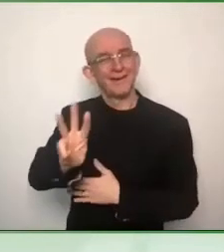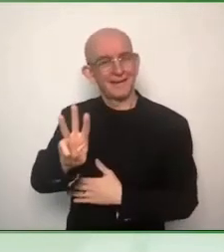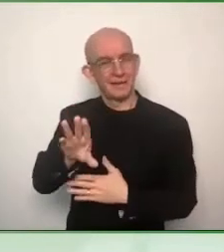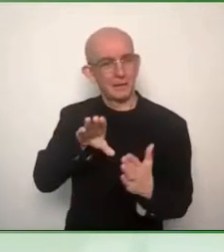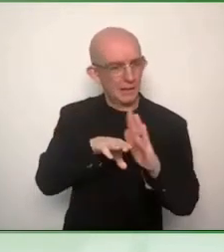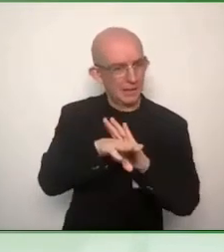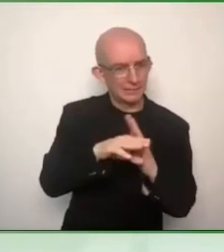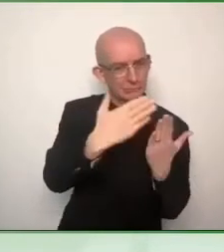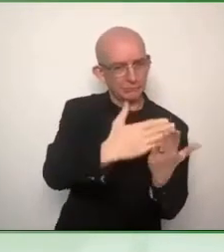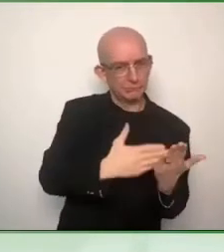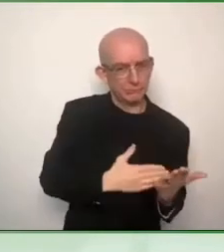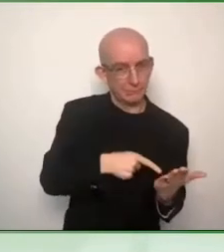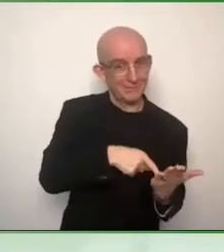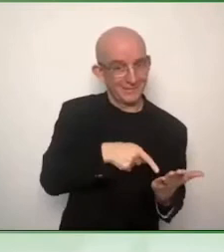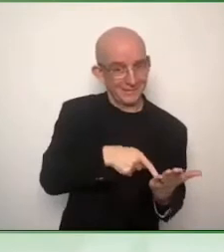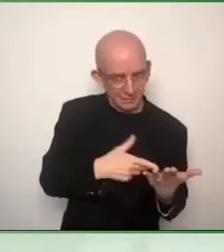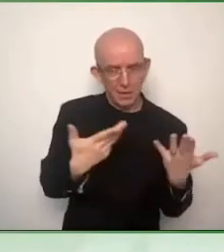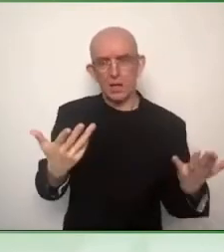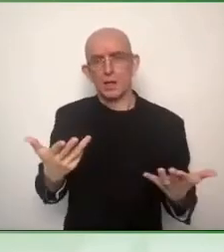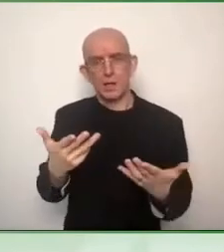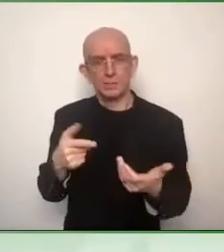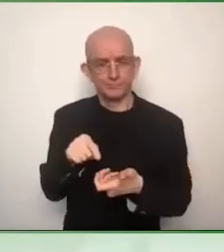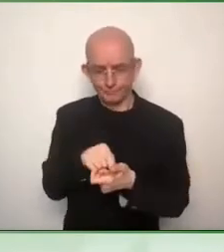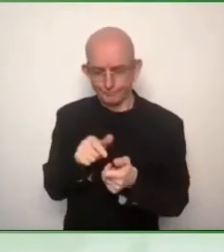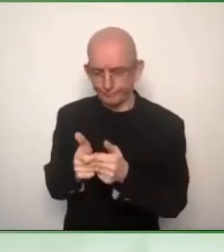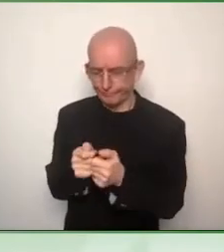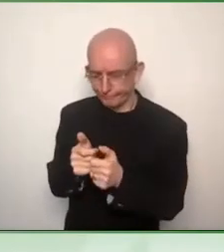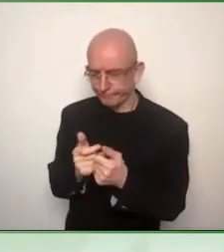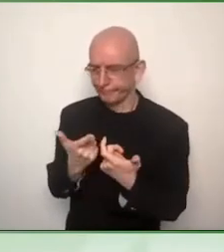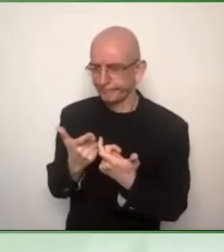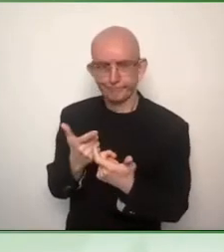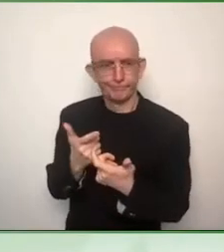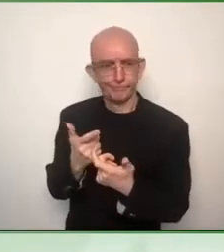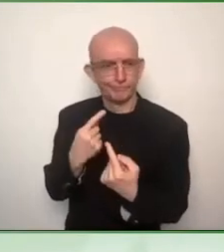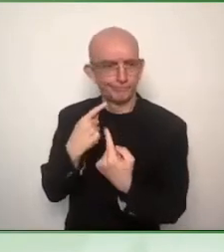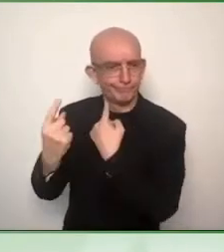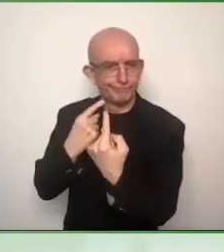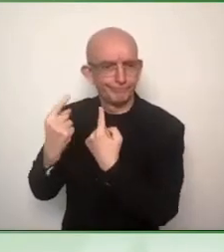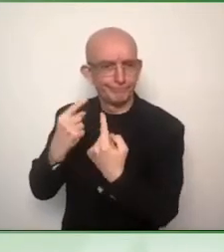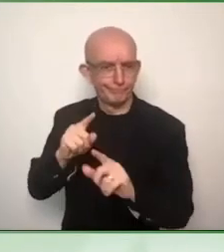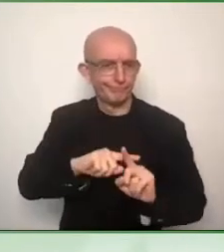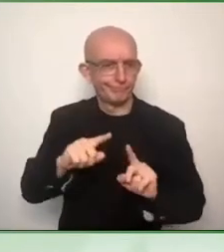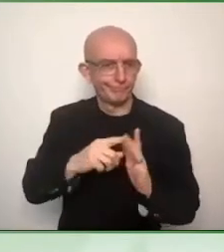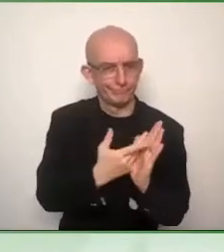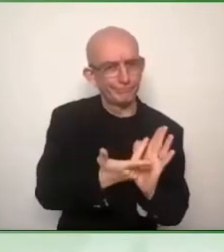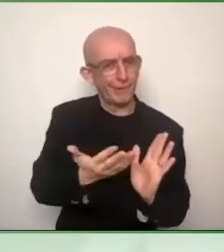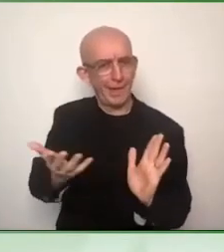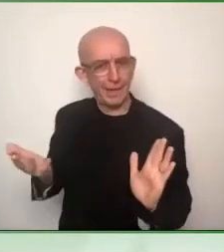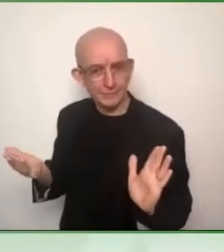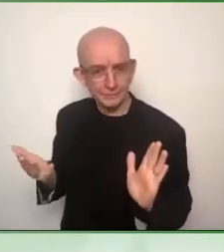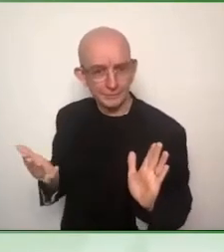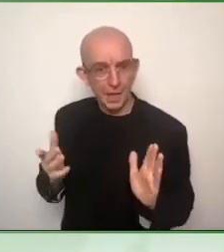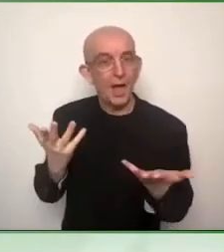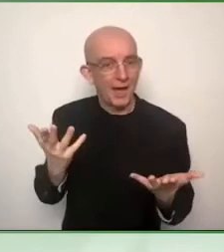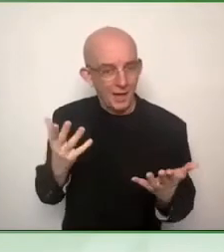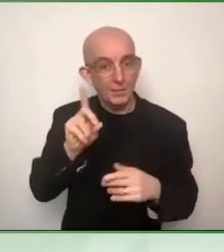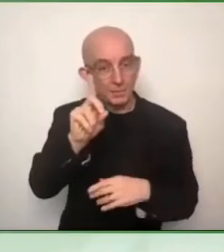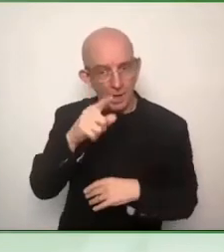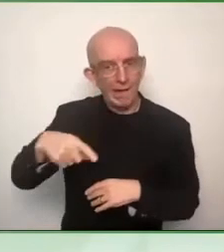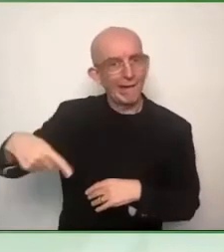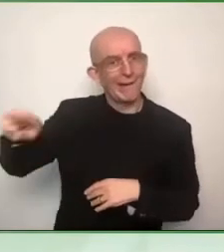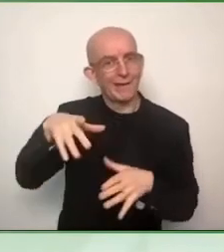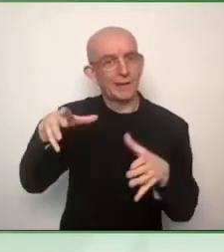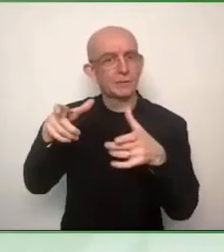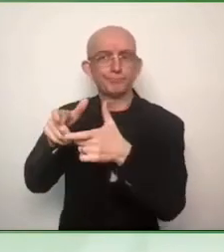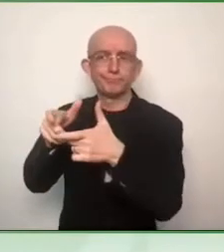public procurement. So, it's an exciting process because we will develop a